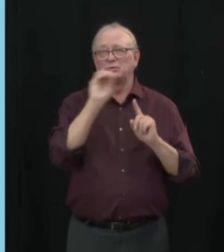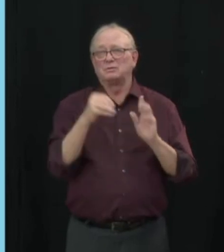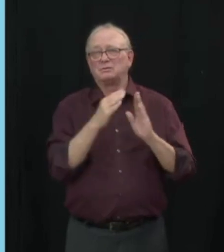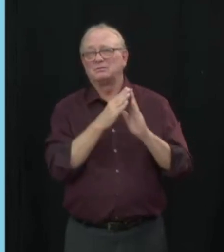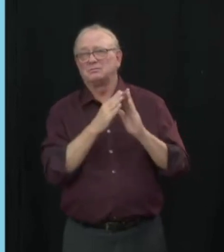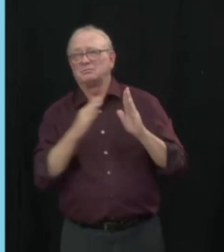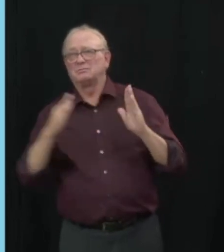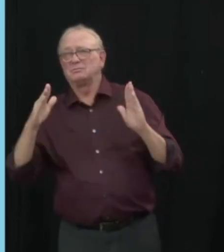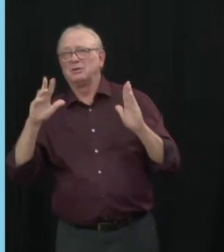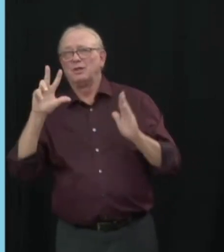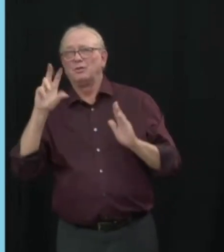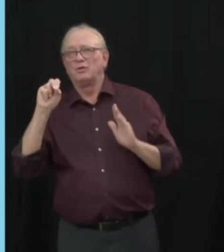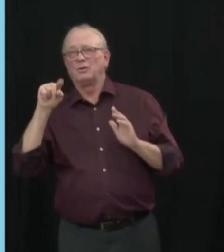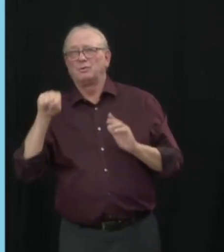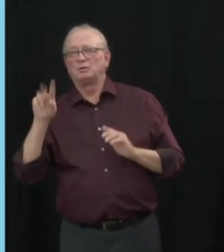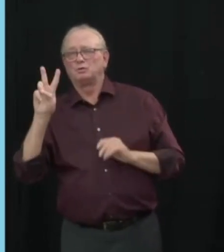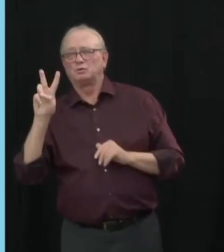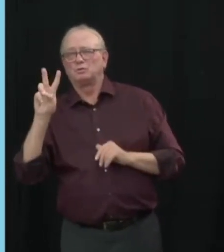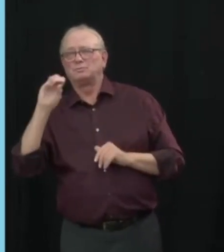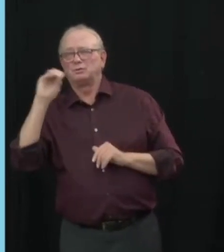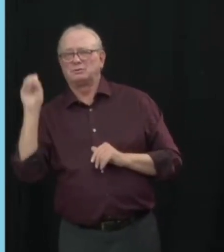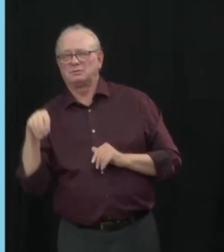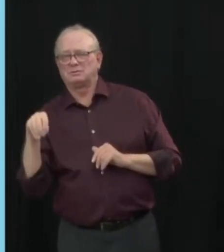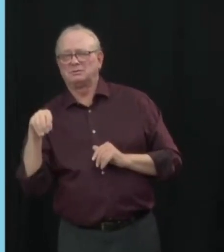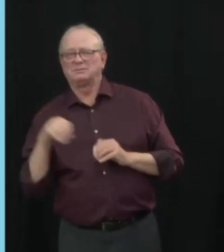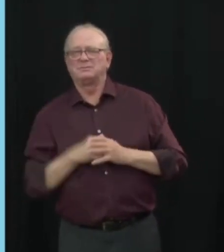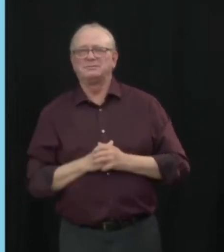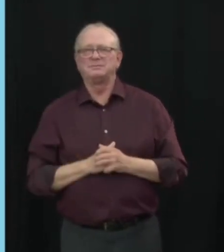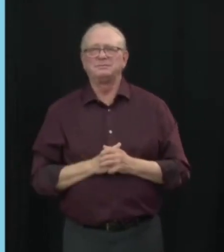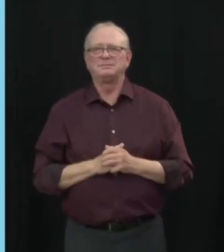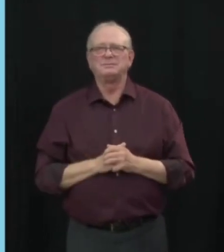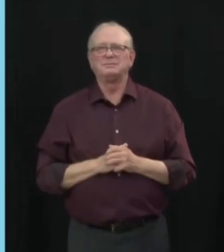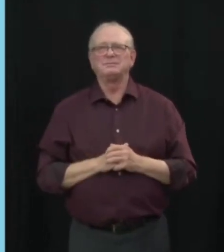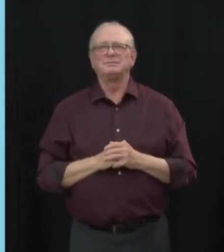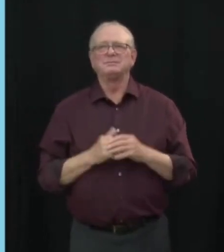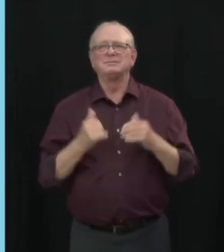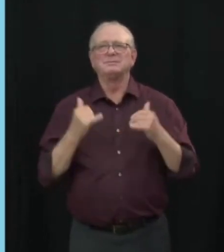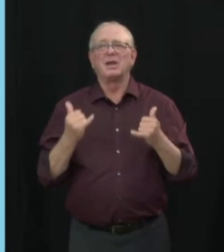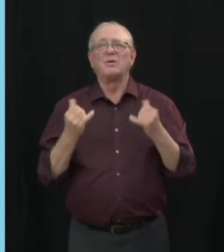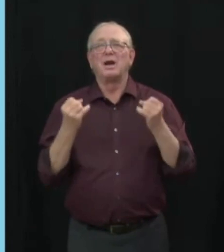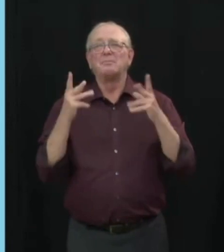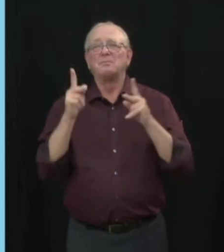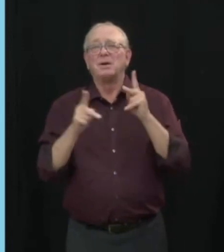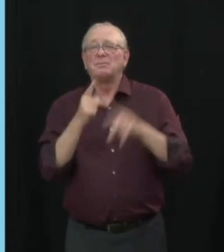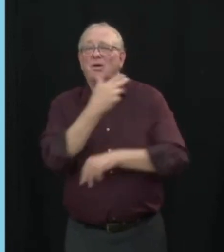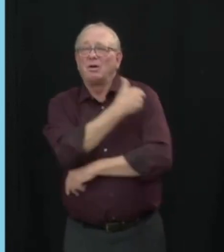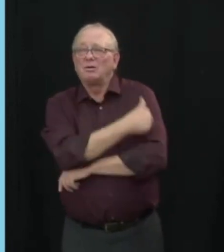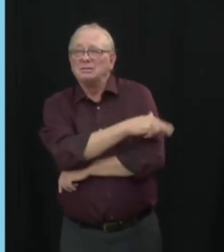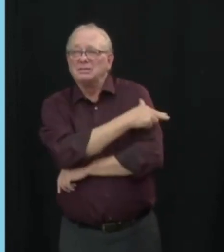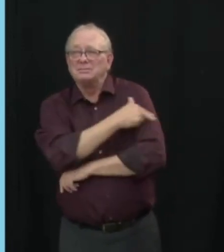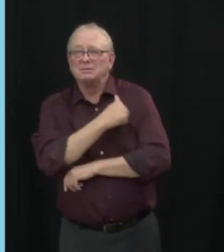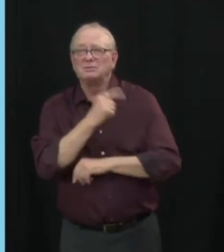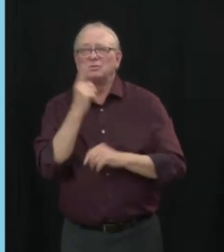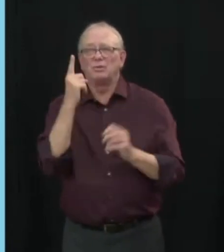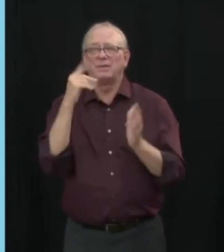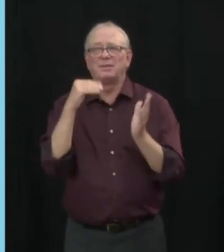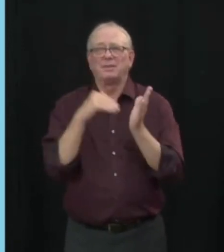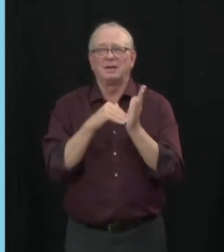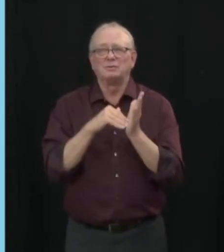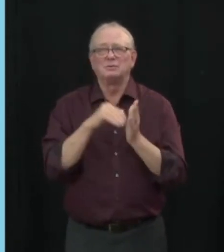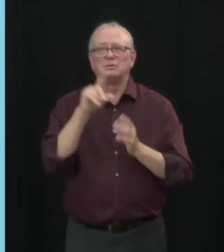mentioned, there are currently 1,126 people with COVID-19 in hospital, including 43 in the ICU.